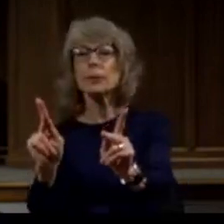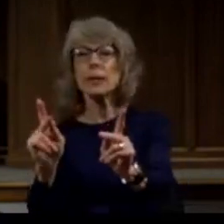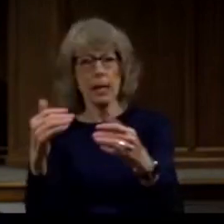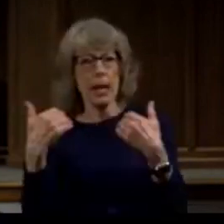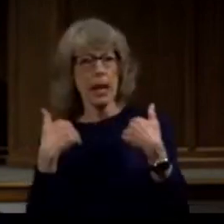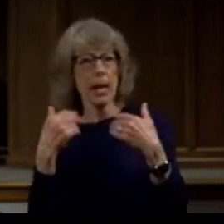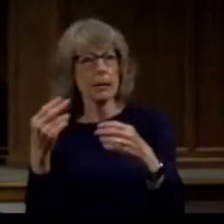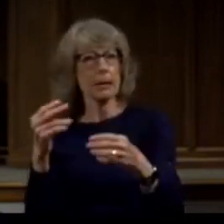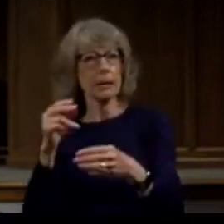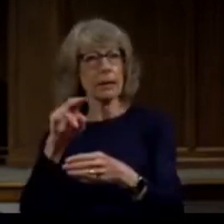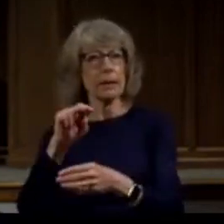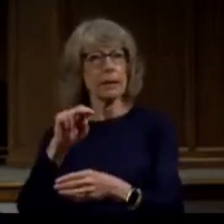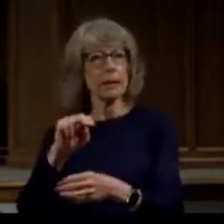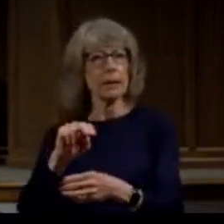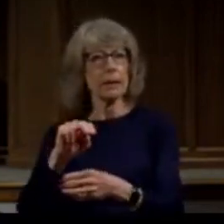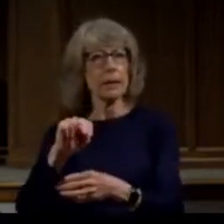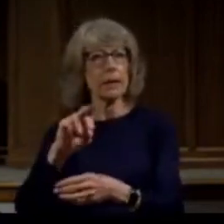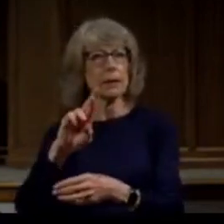off